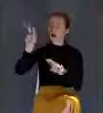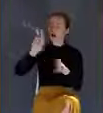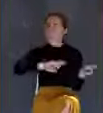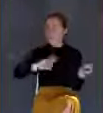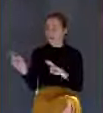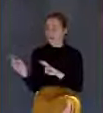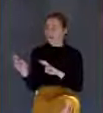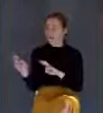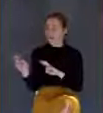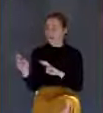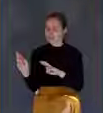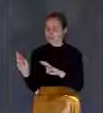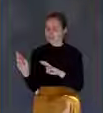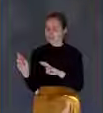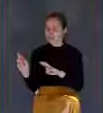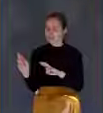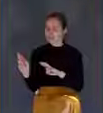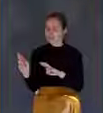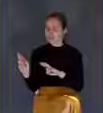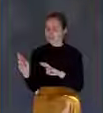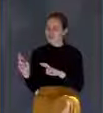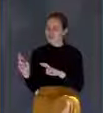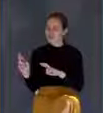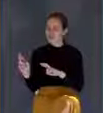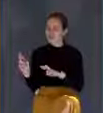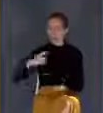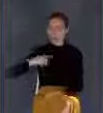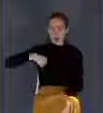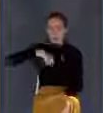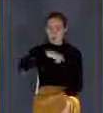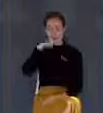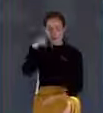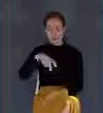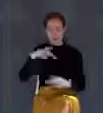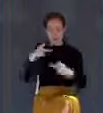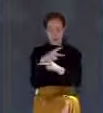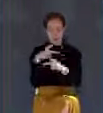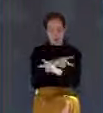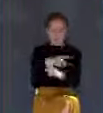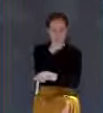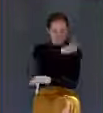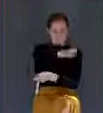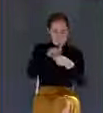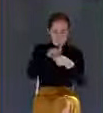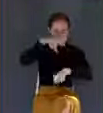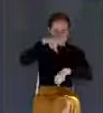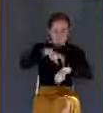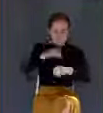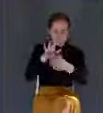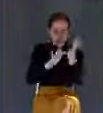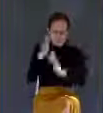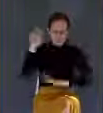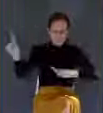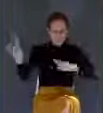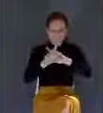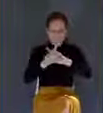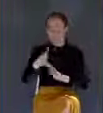We're not to try to figure out the exact precise time. We're just to be ready all the time.